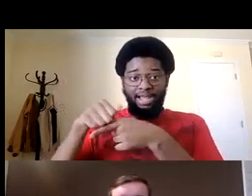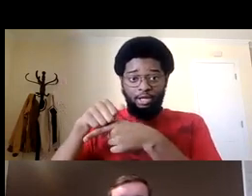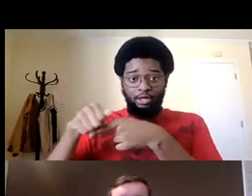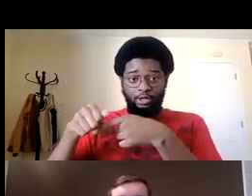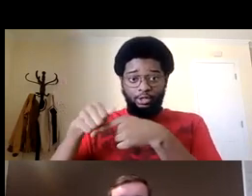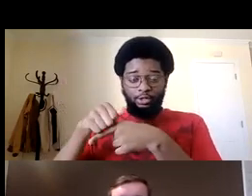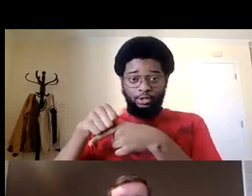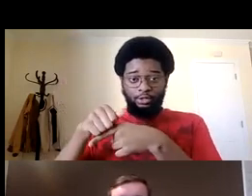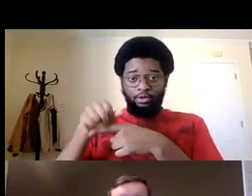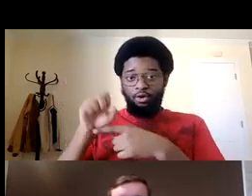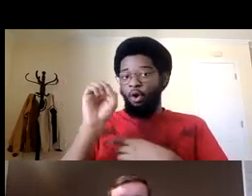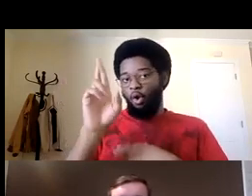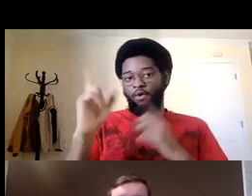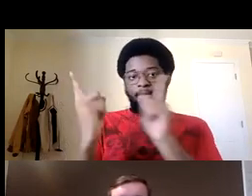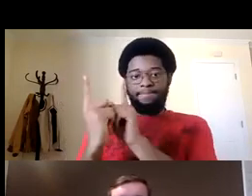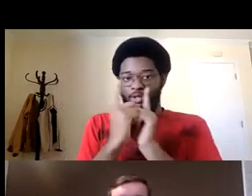do you need a spar